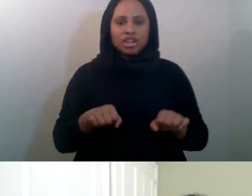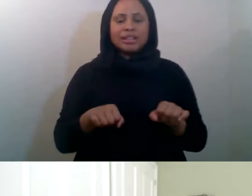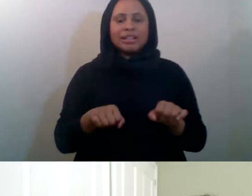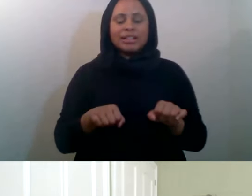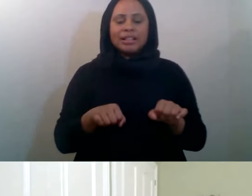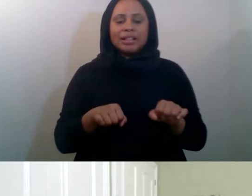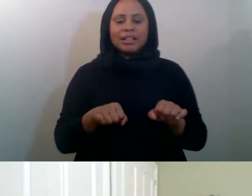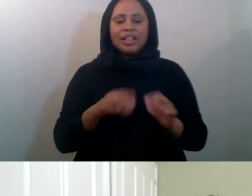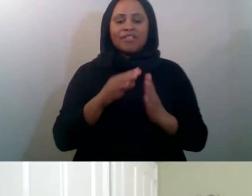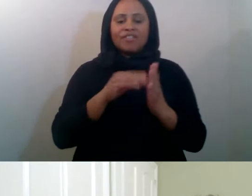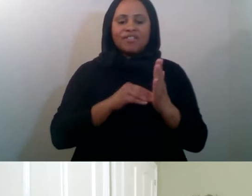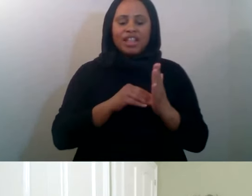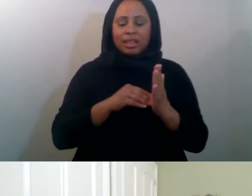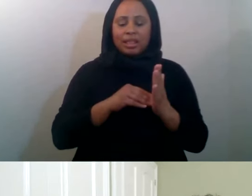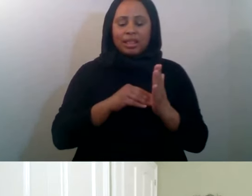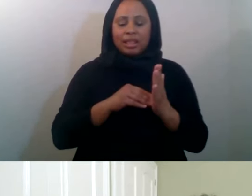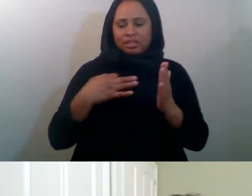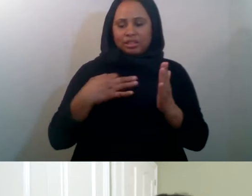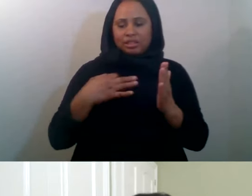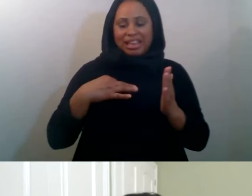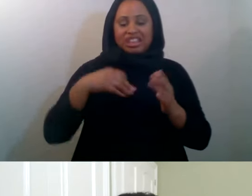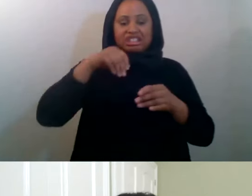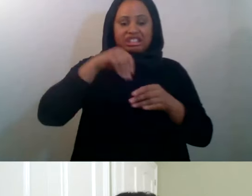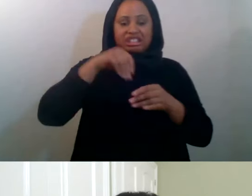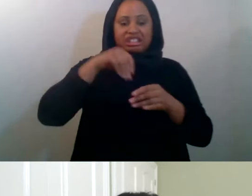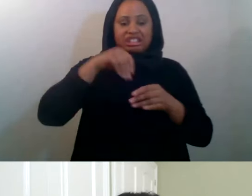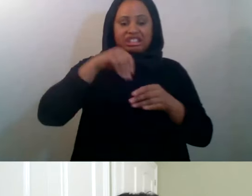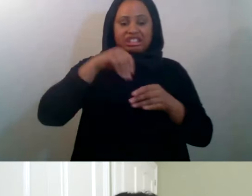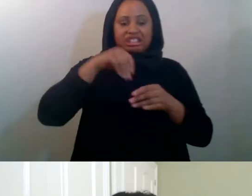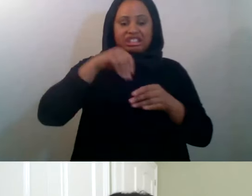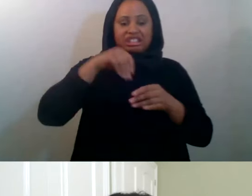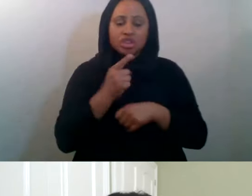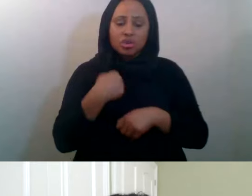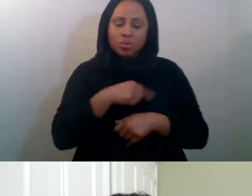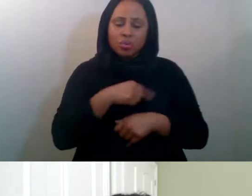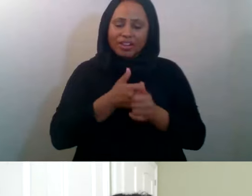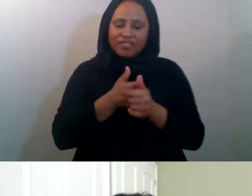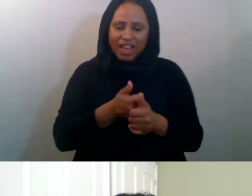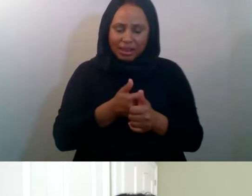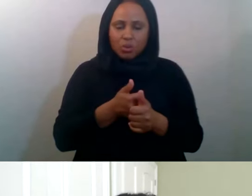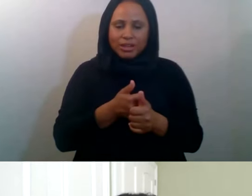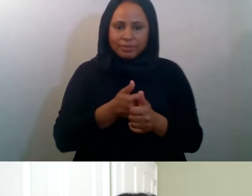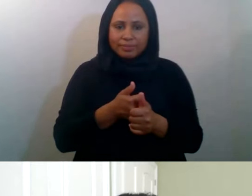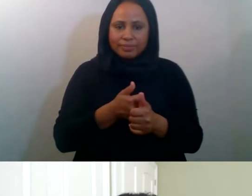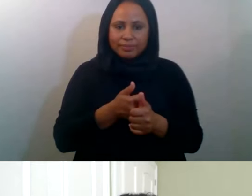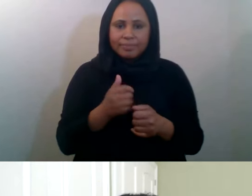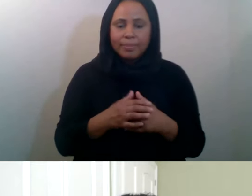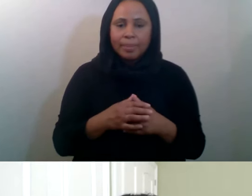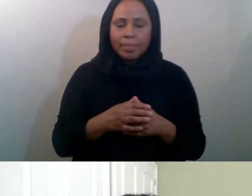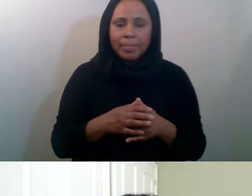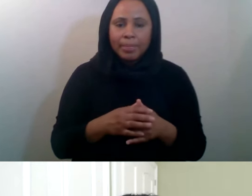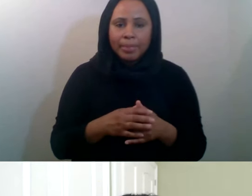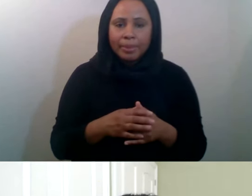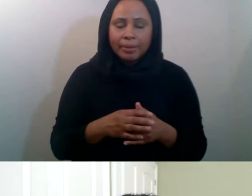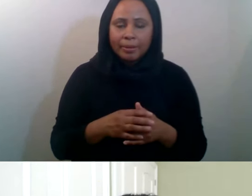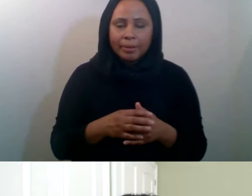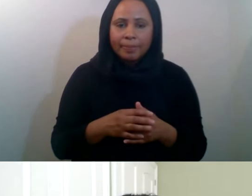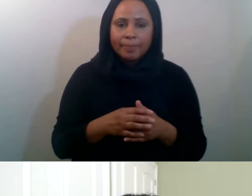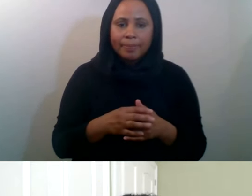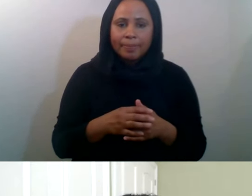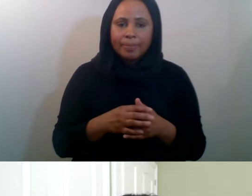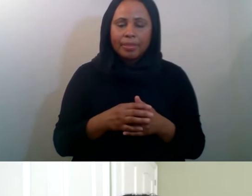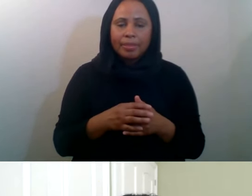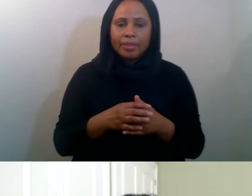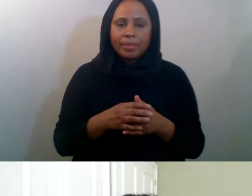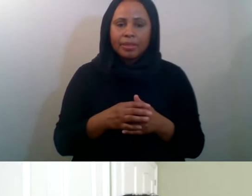in our database to make sure that we are following each case. Now, the, the, the greatest part of this is that we're able to